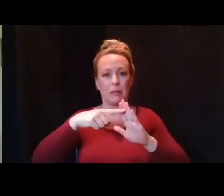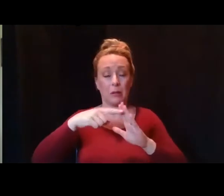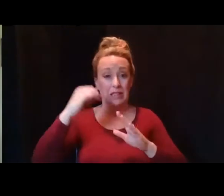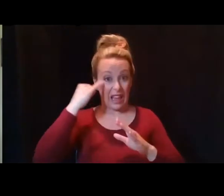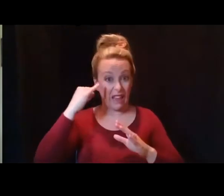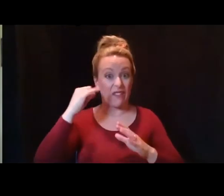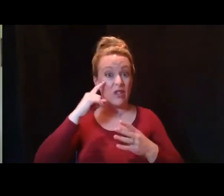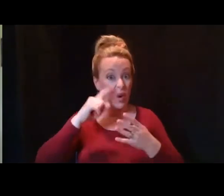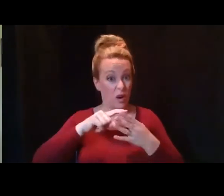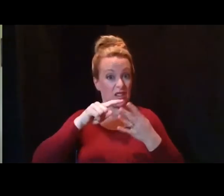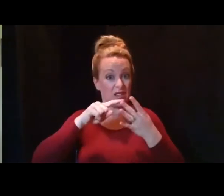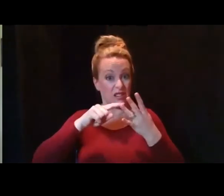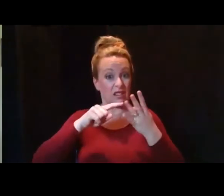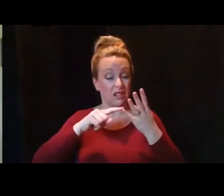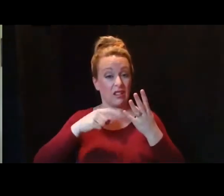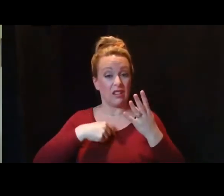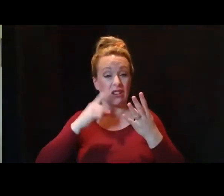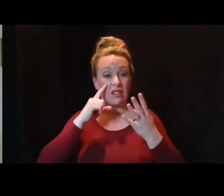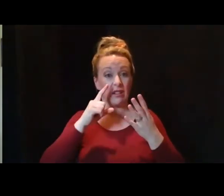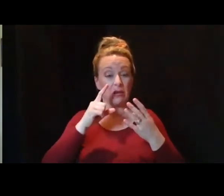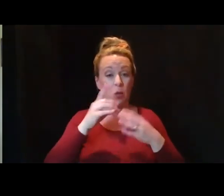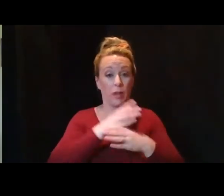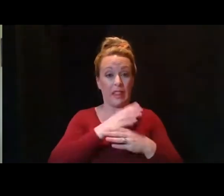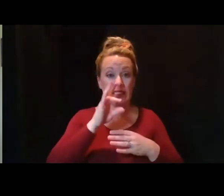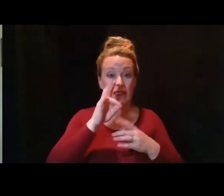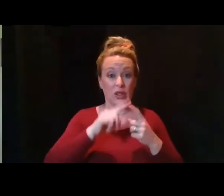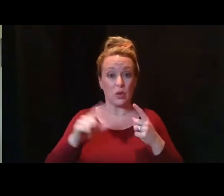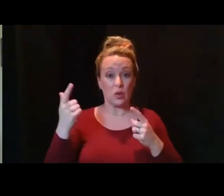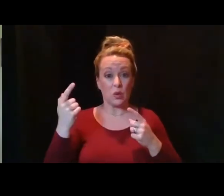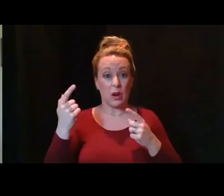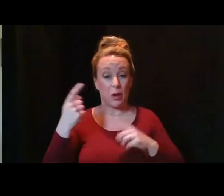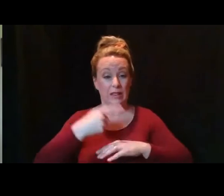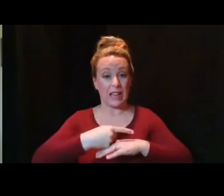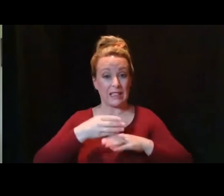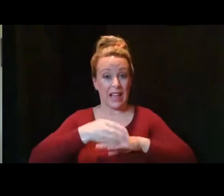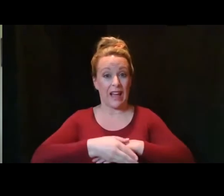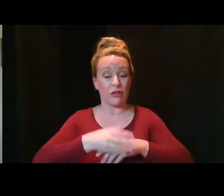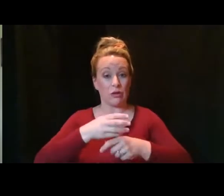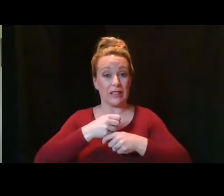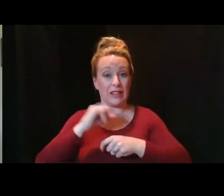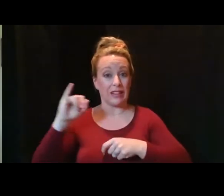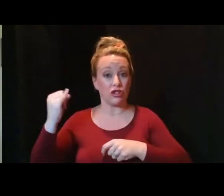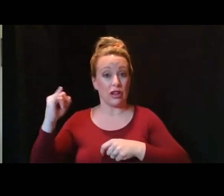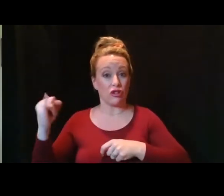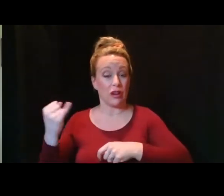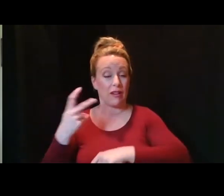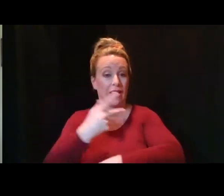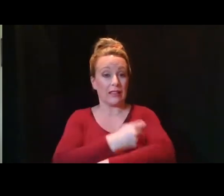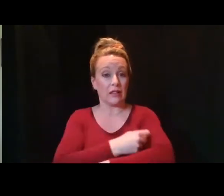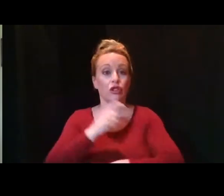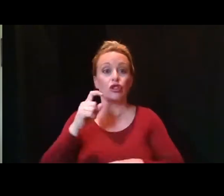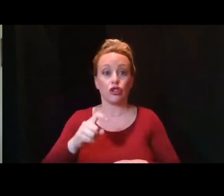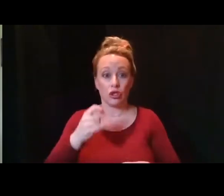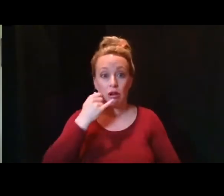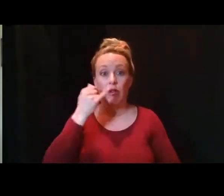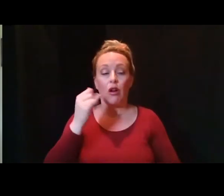develop in that time frame of seven to 21 days after receiving J&J vaccine, they should call